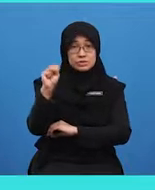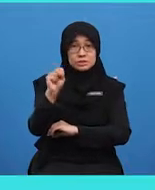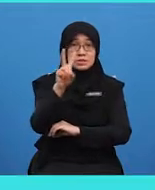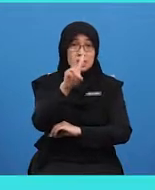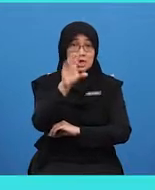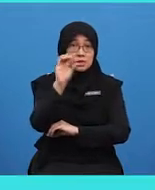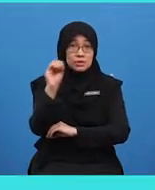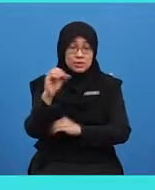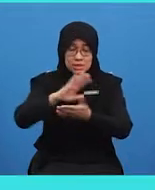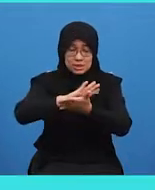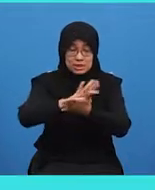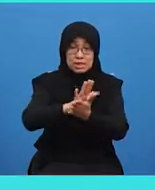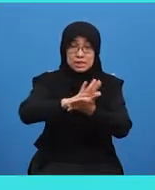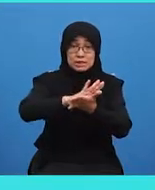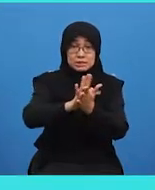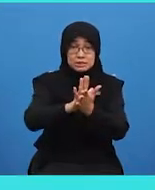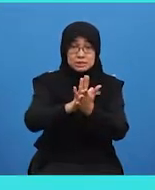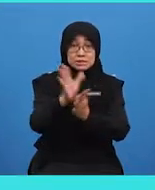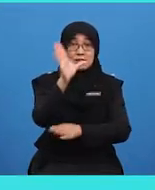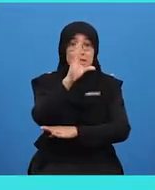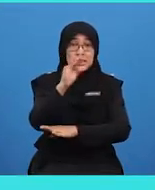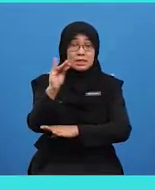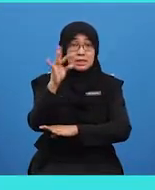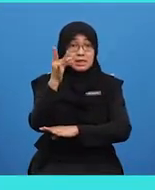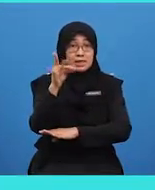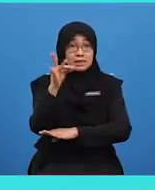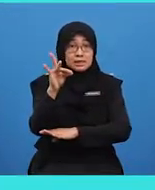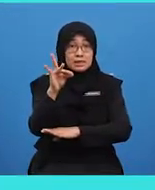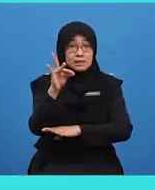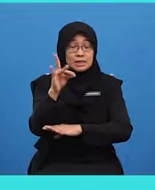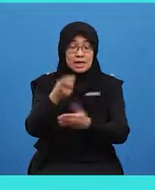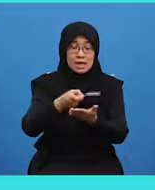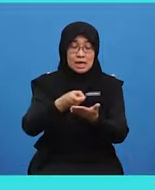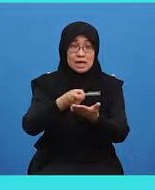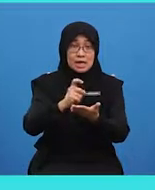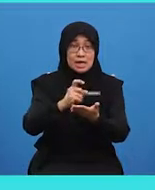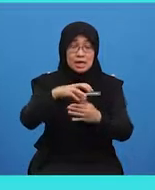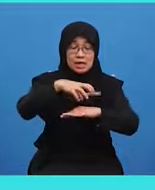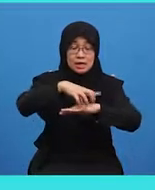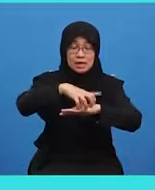20 cheese, and 18 cups cakes.